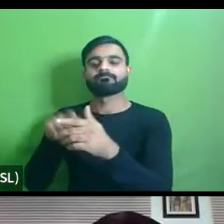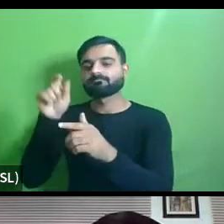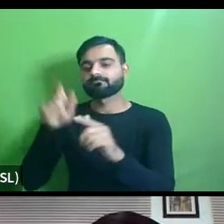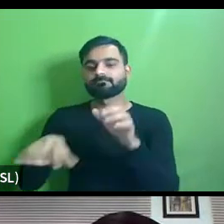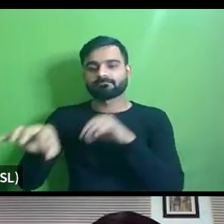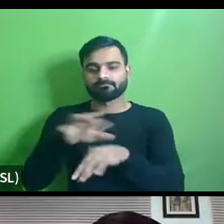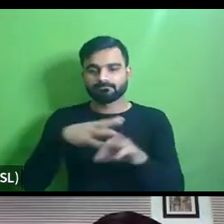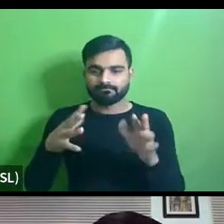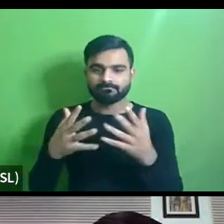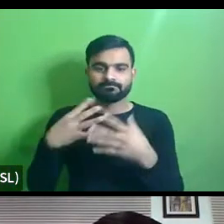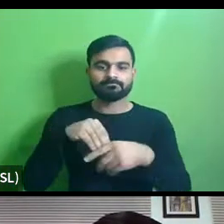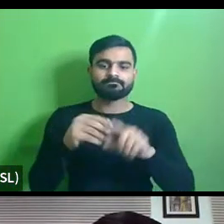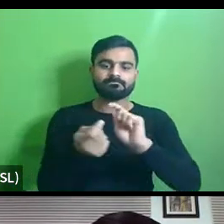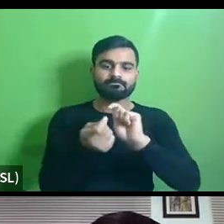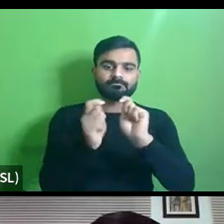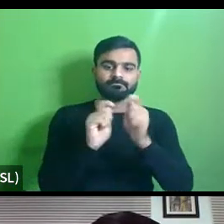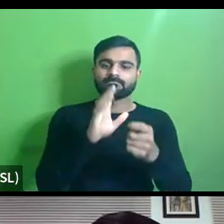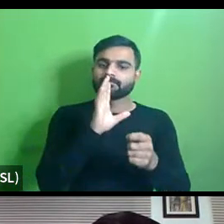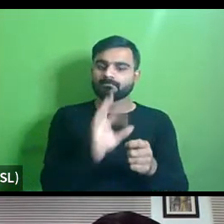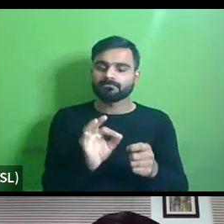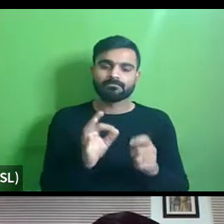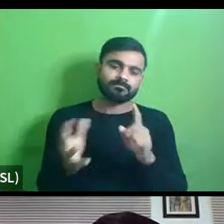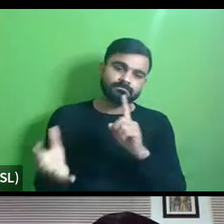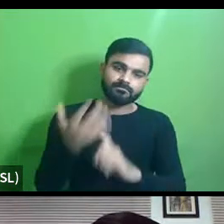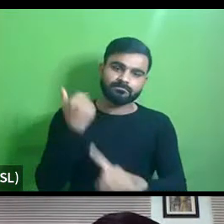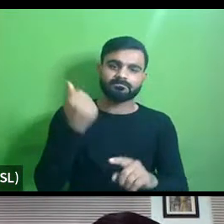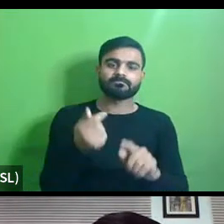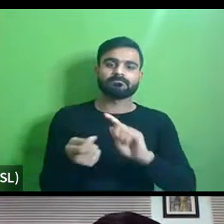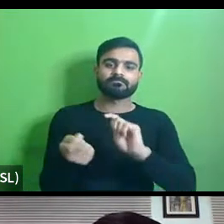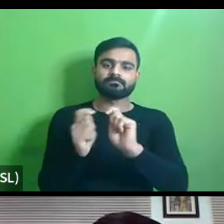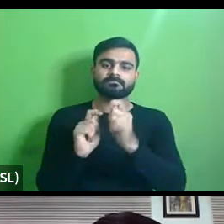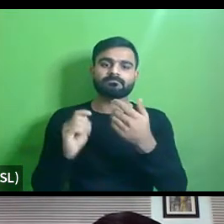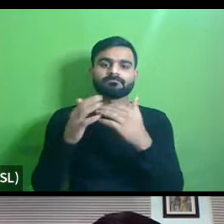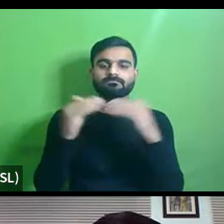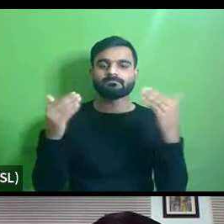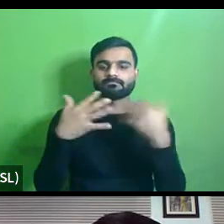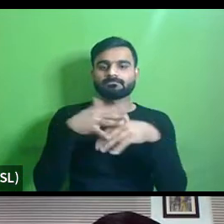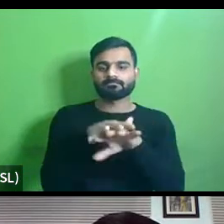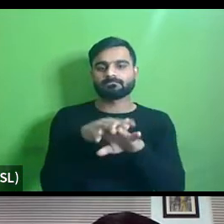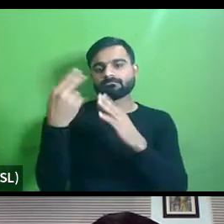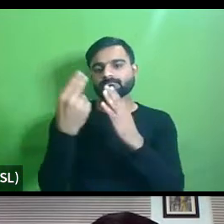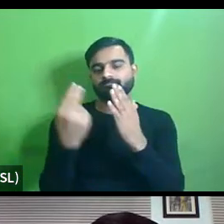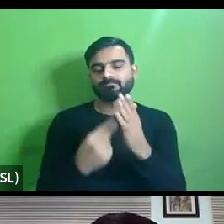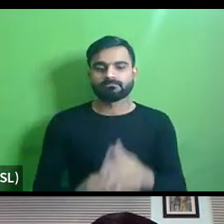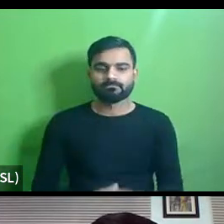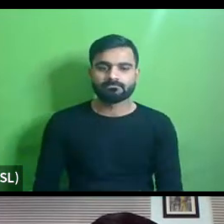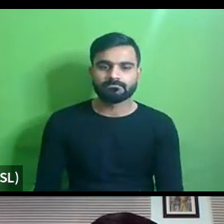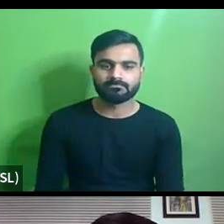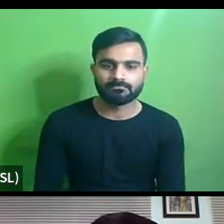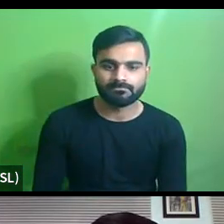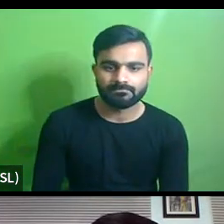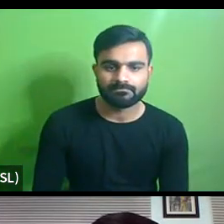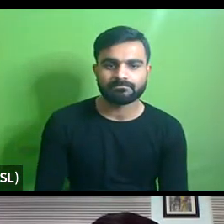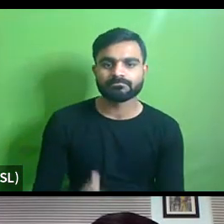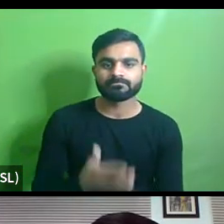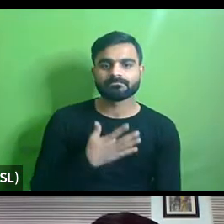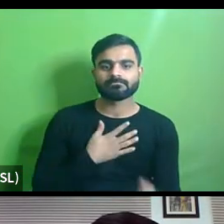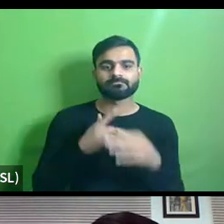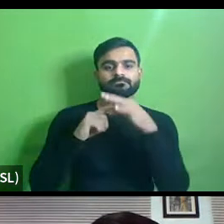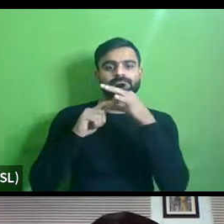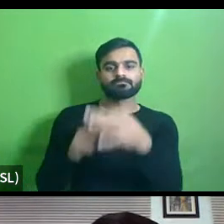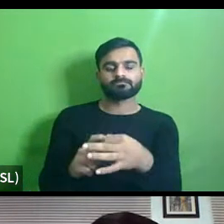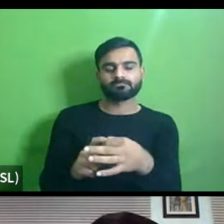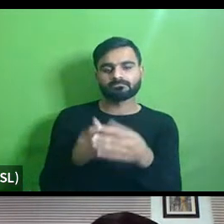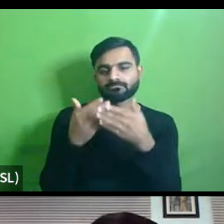in implementing such an approach in implementing an inclusive design approach so my question is uh